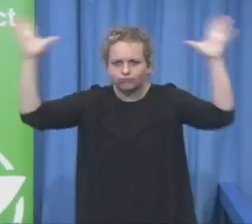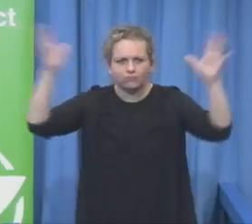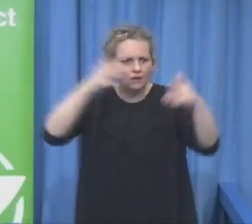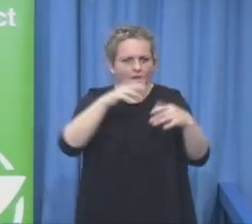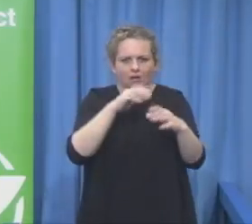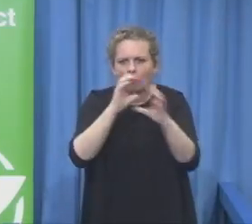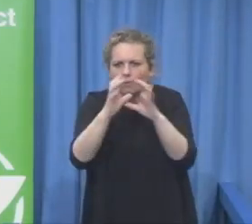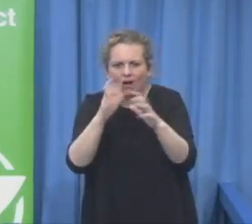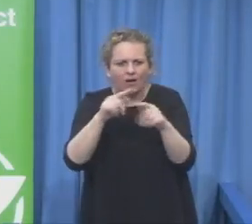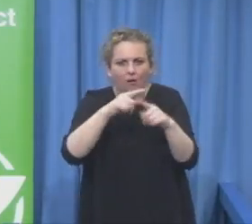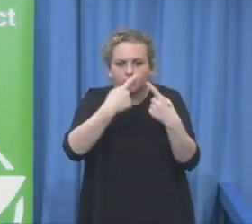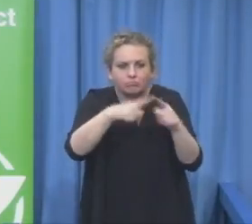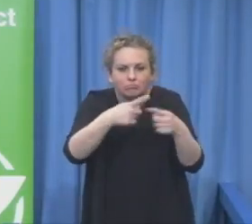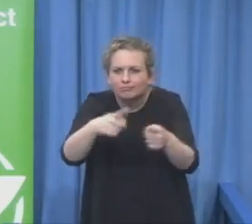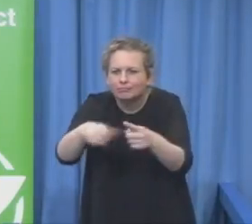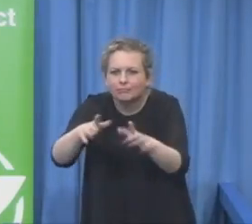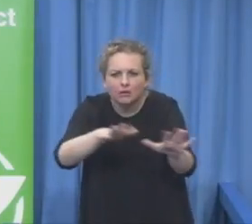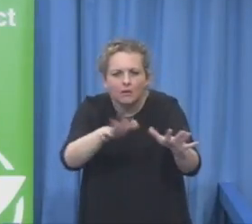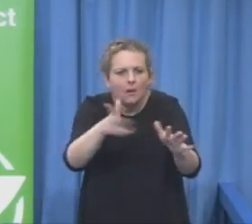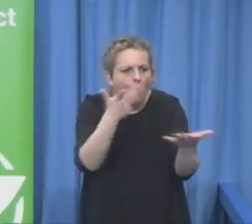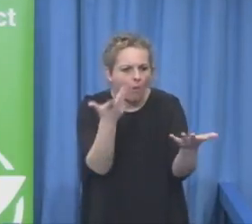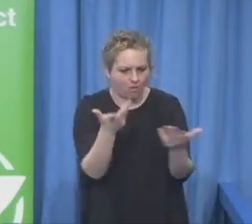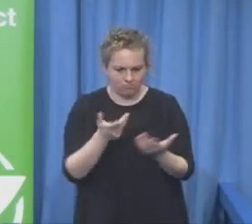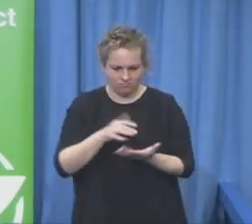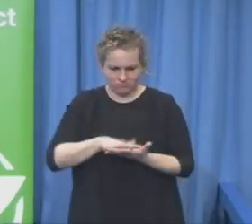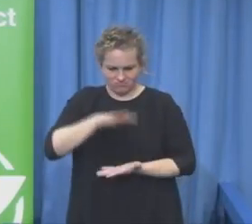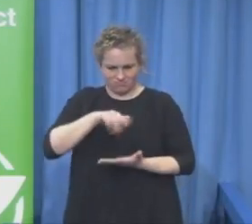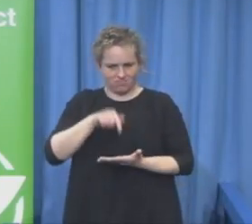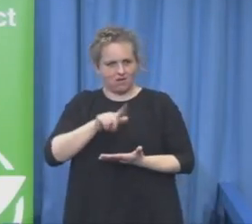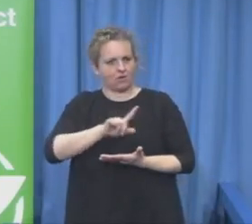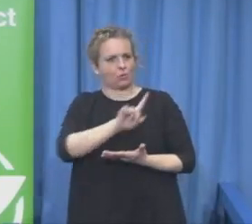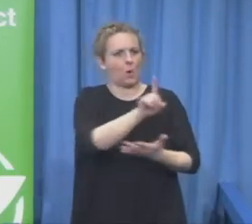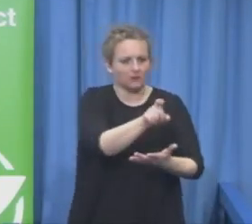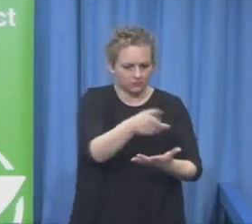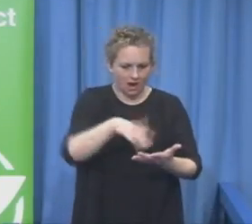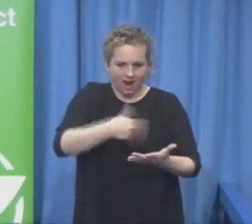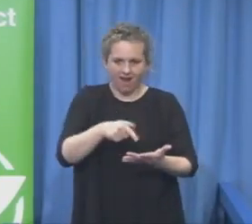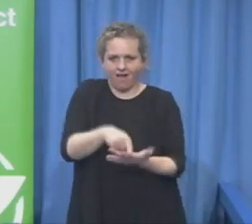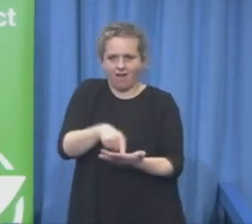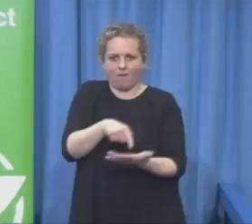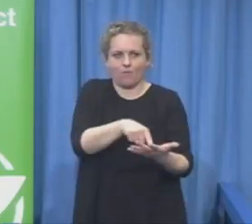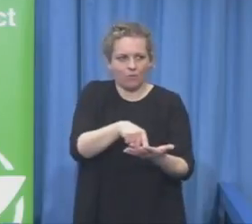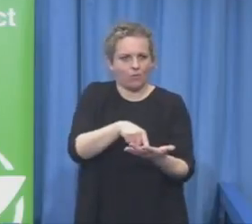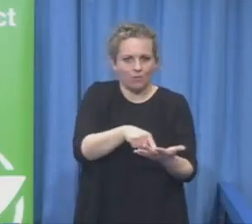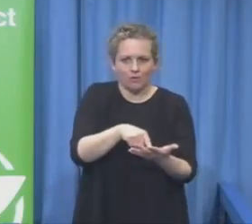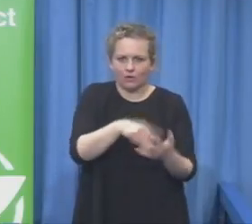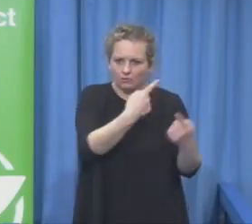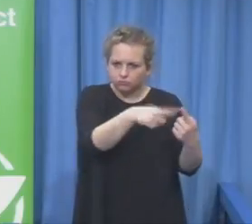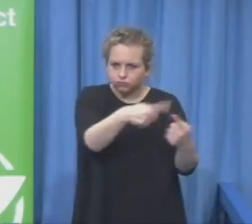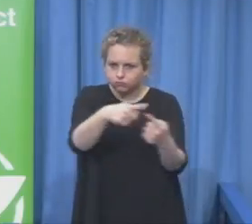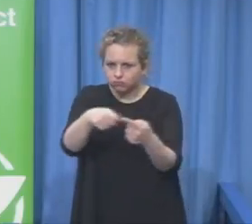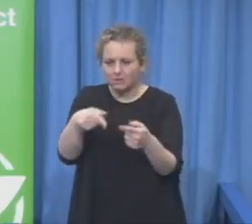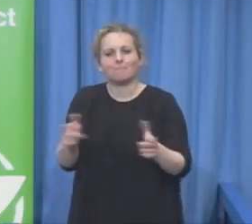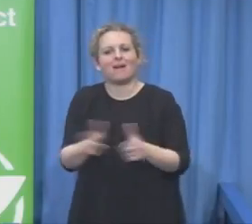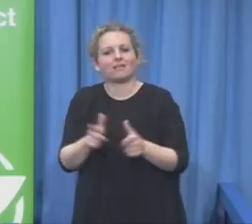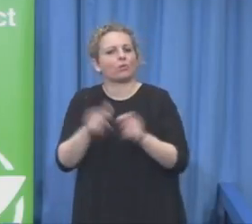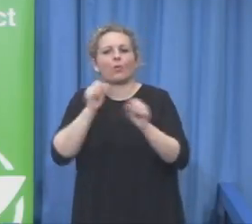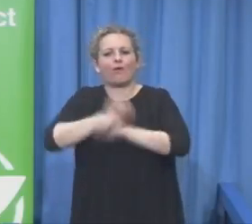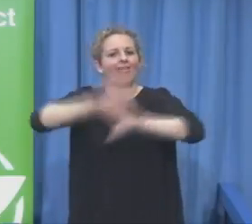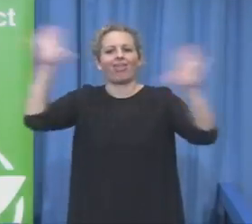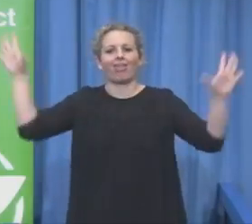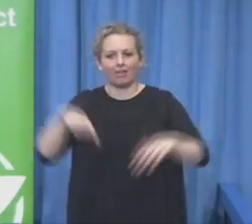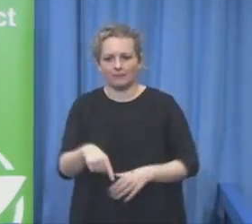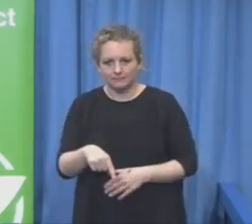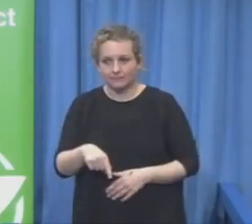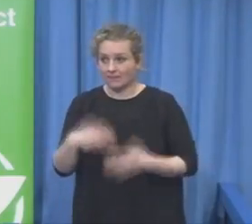on a transition from a medical model to a real job model, in the medical model nobody would ask for job satisfaction